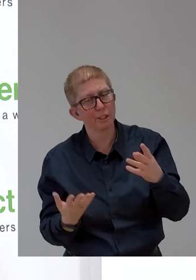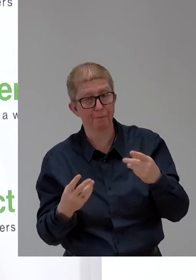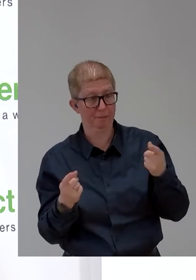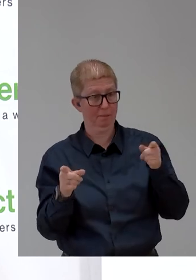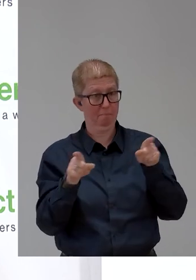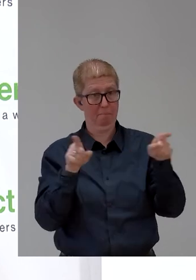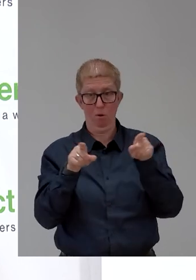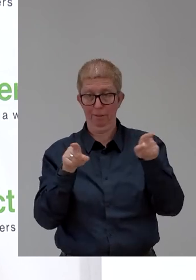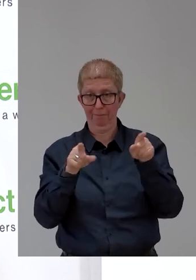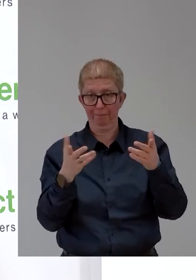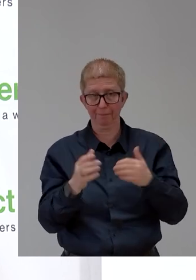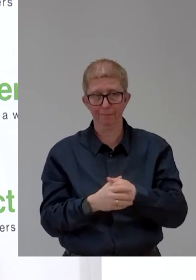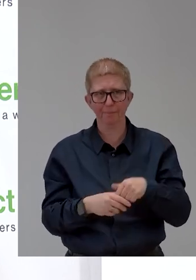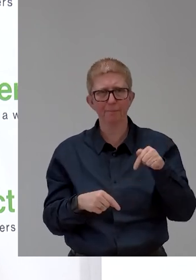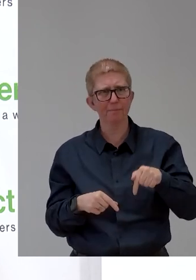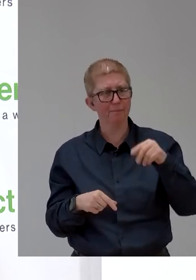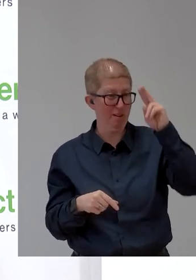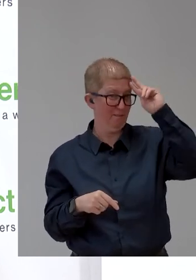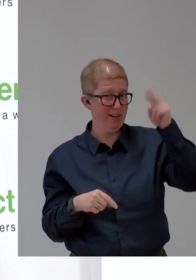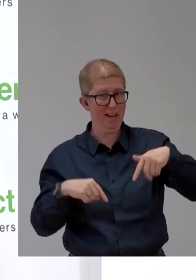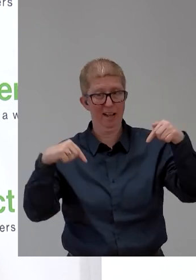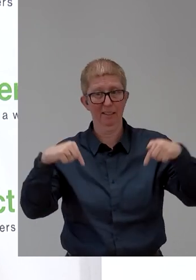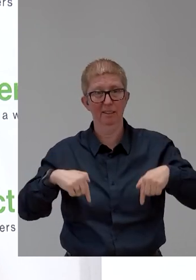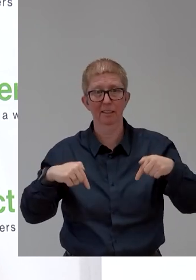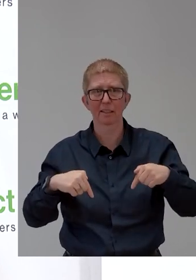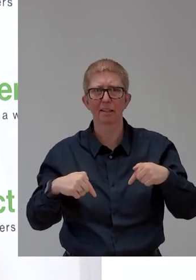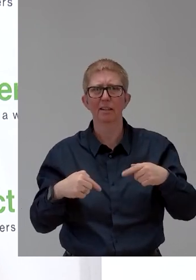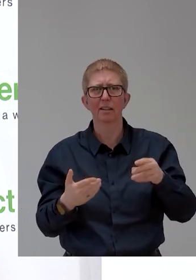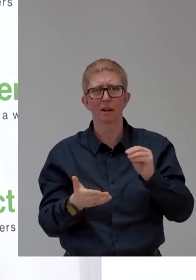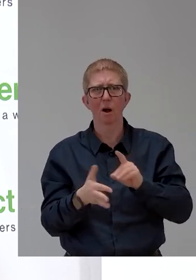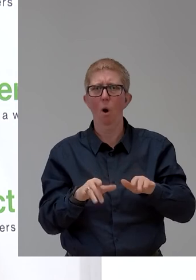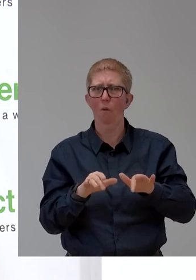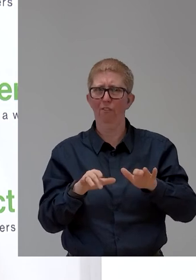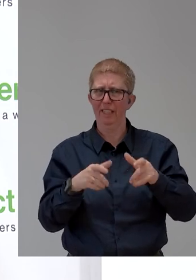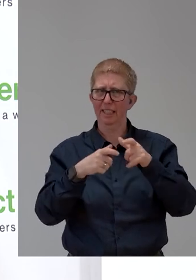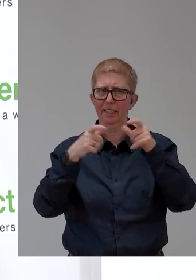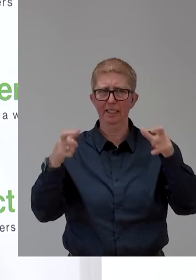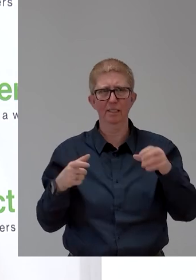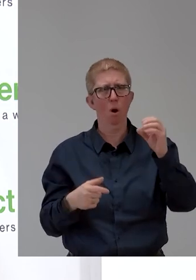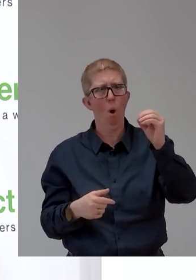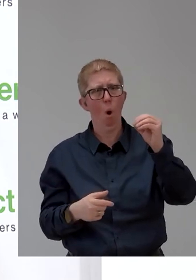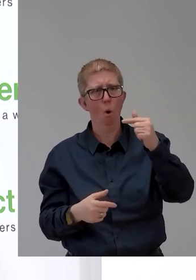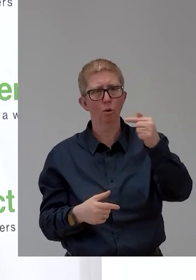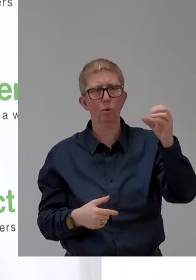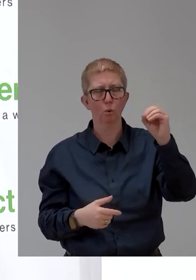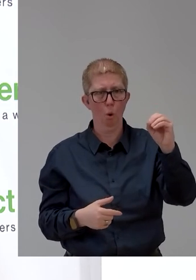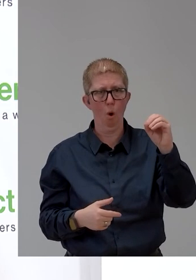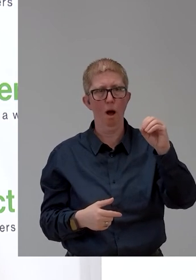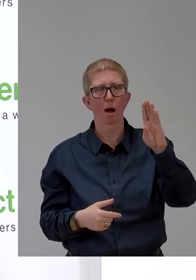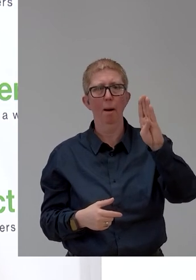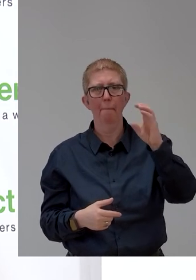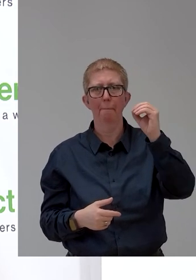an office of Otto Bock. I think you might know them. They're like world leader in prosthesis